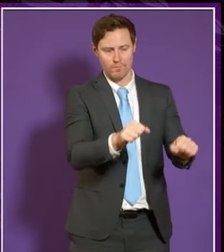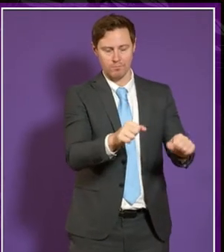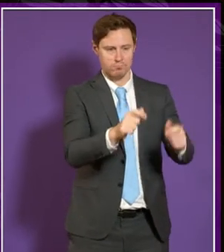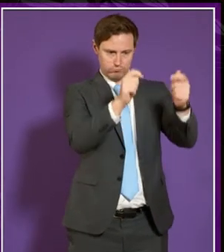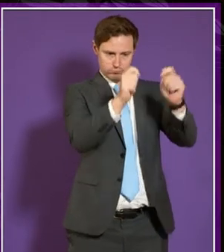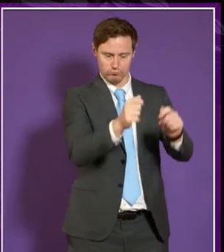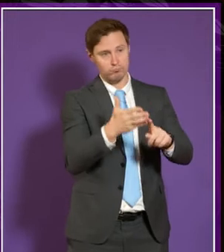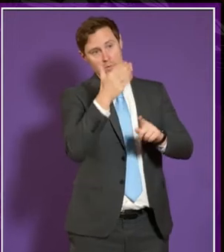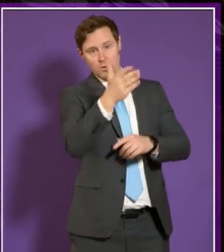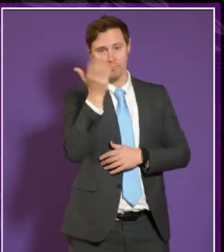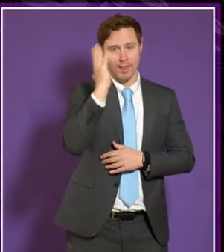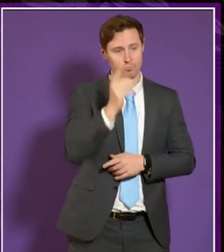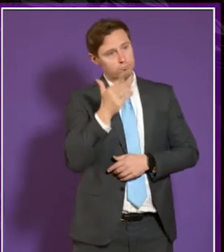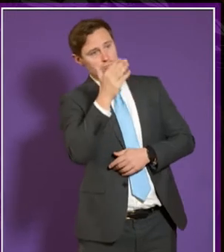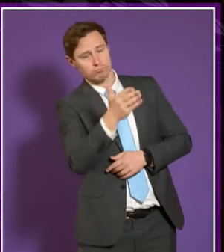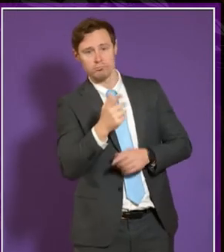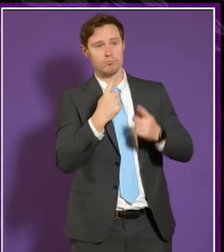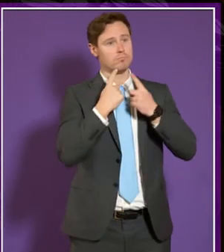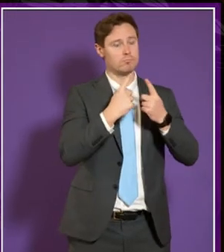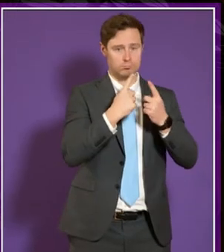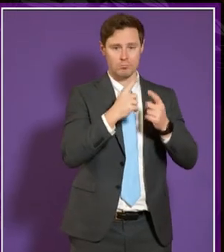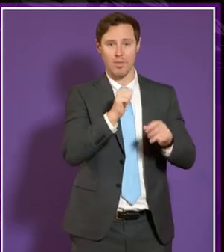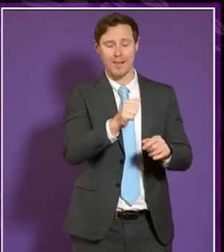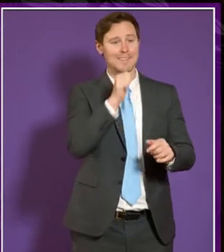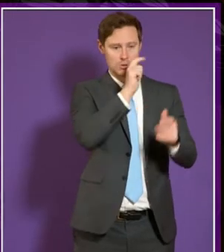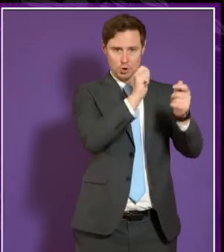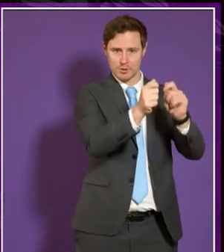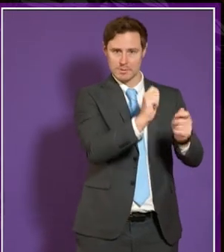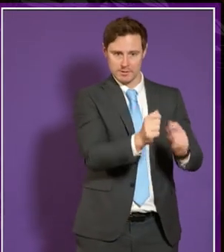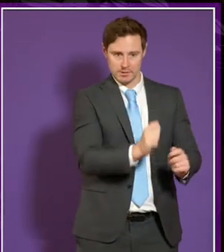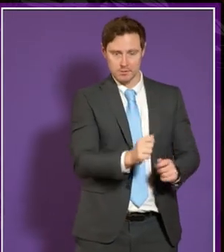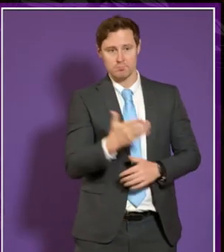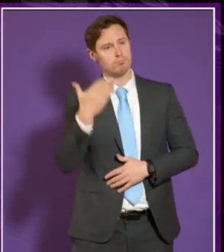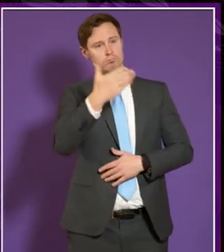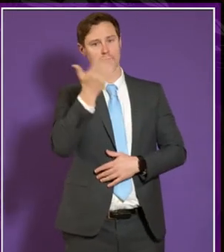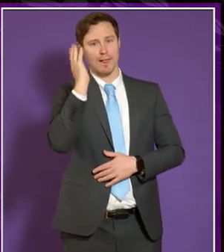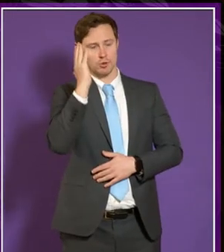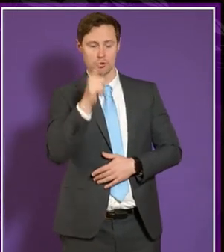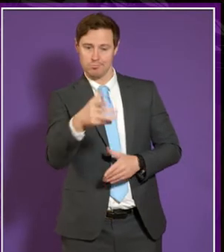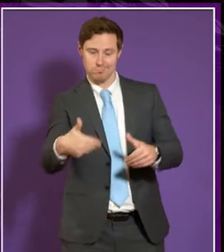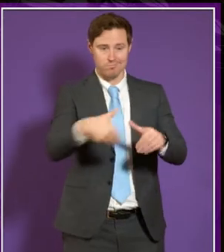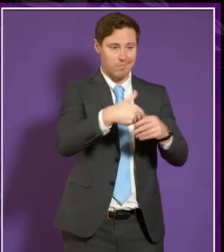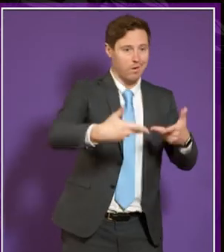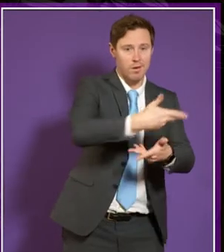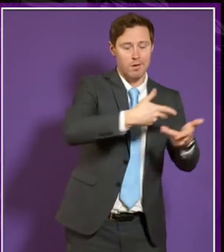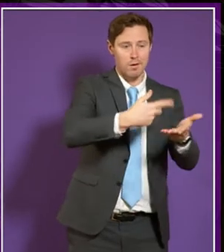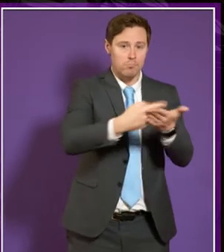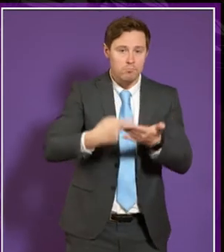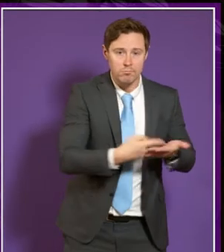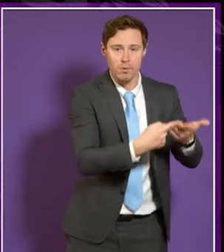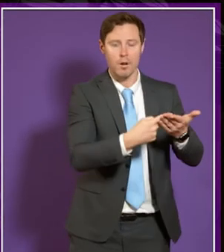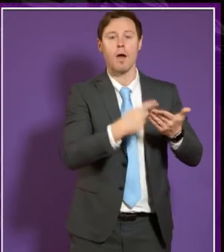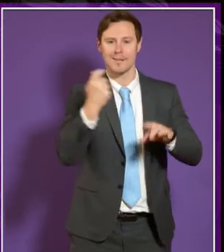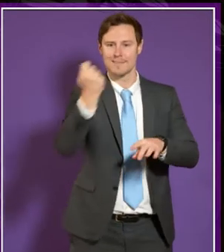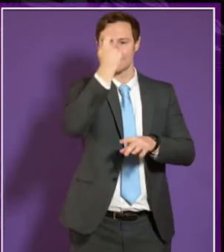adjustments in for students to enable them to to accommodate to attend lectures and participate and succeed